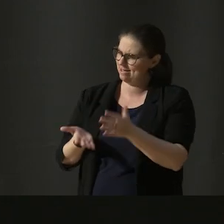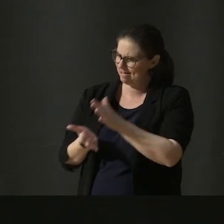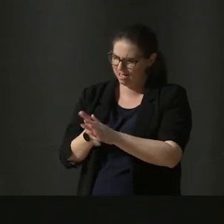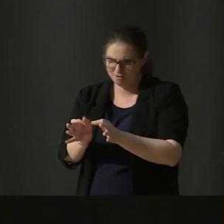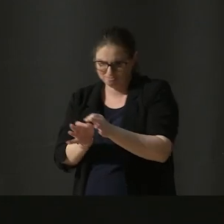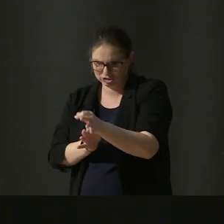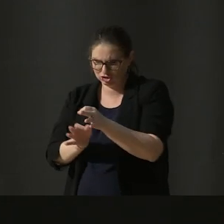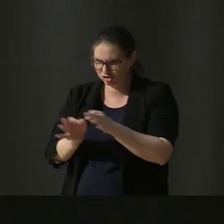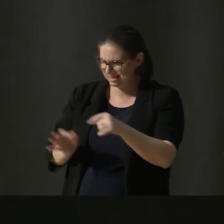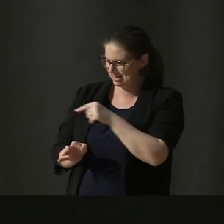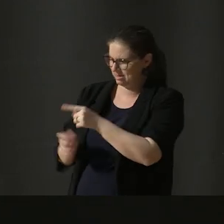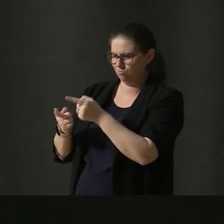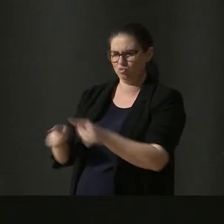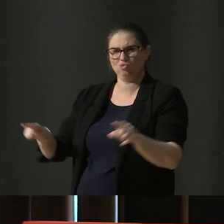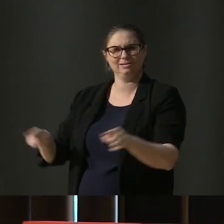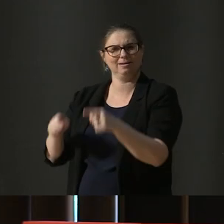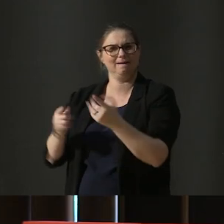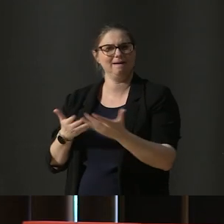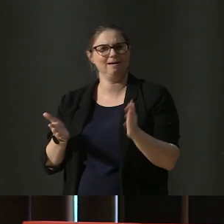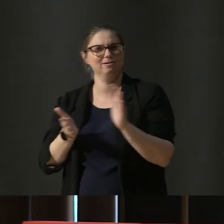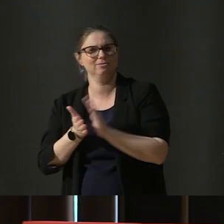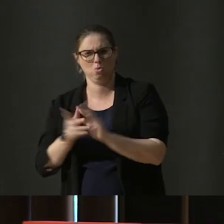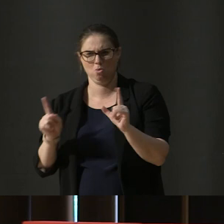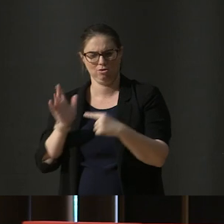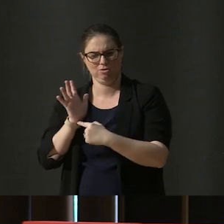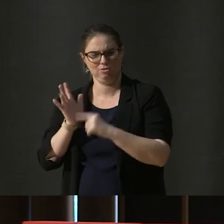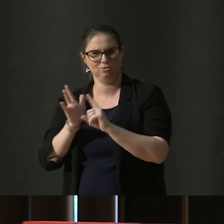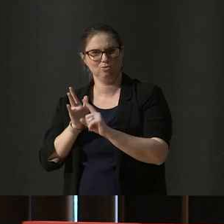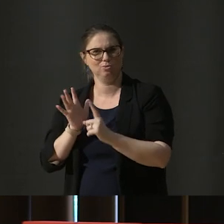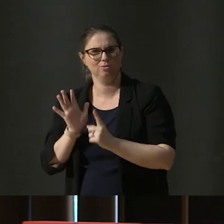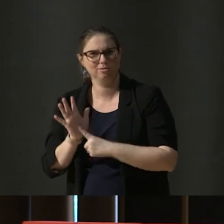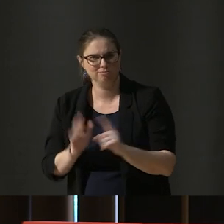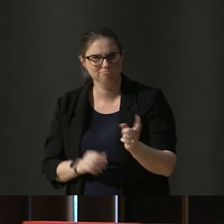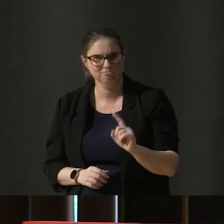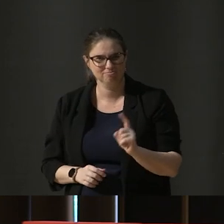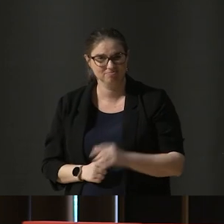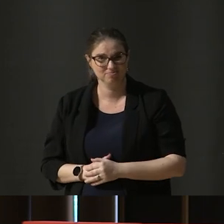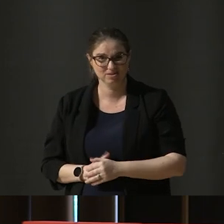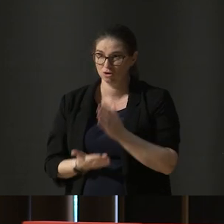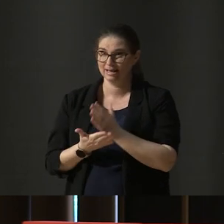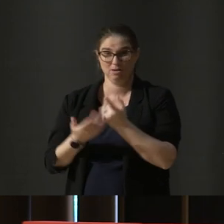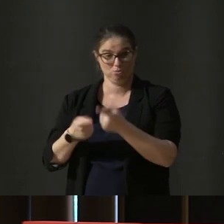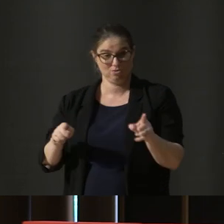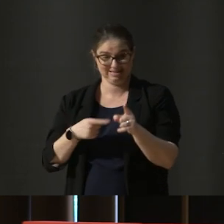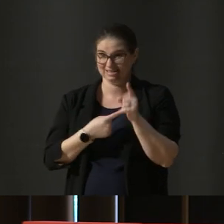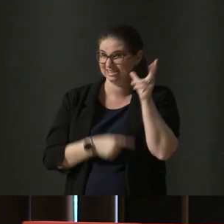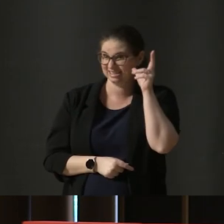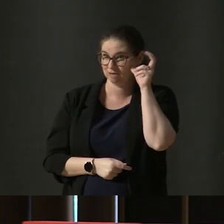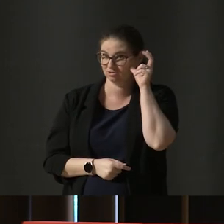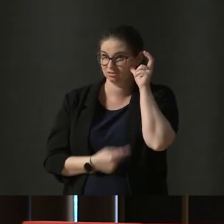measurement when it comes to music? Well, music as a unit at its core is simply sound.